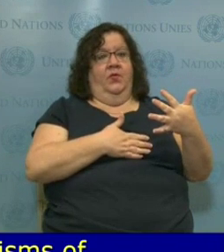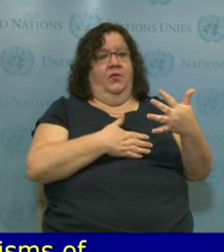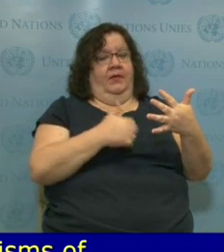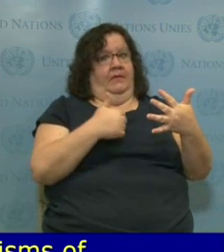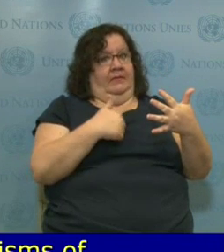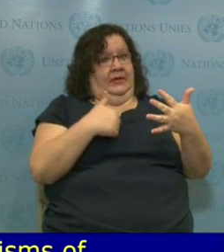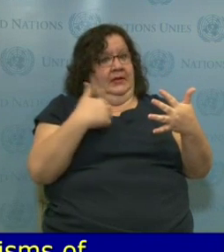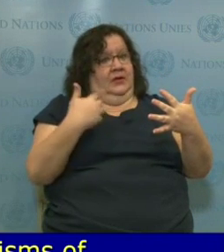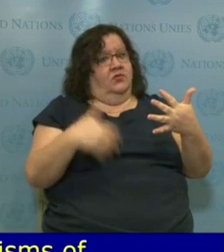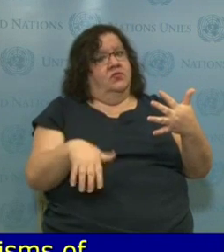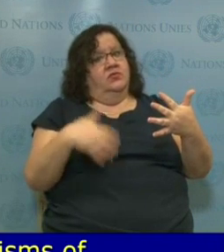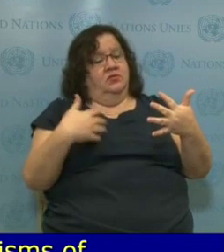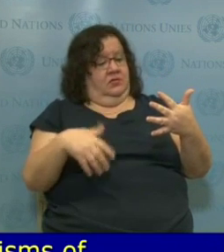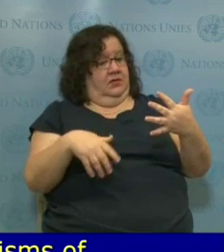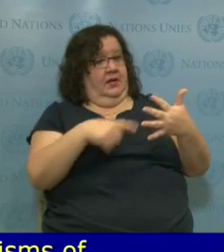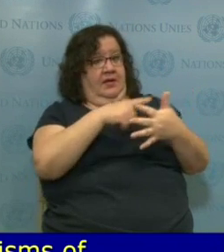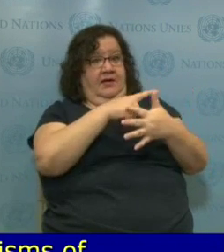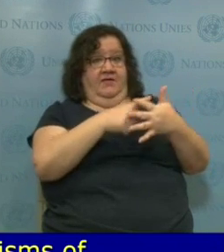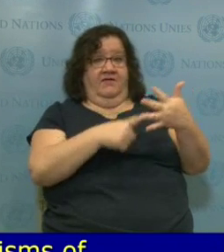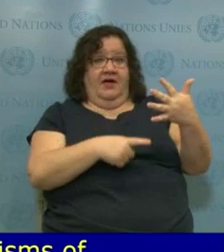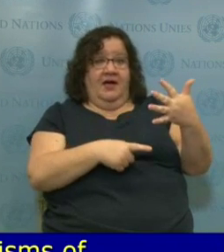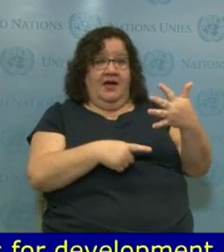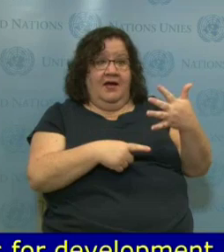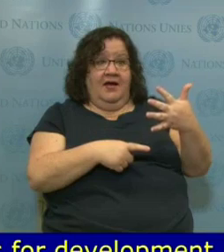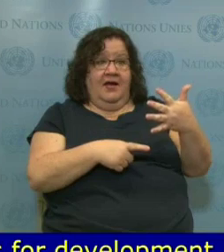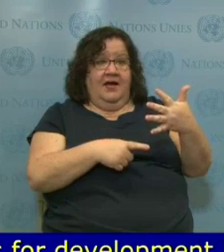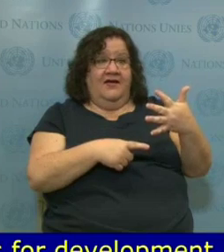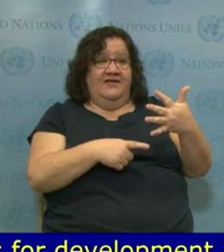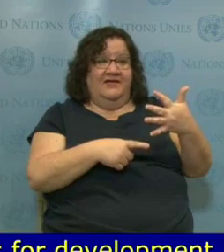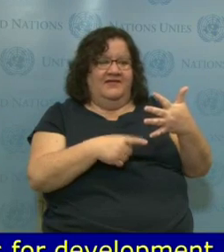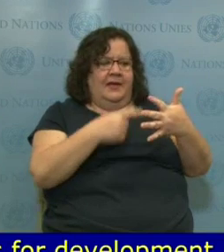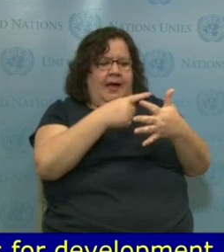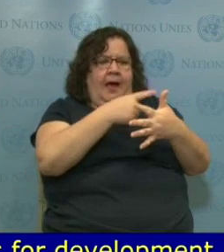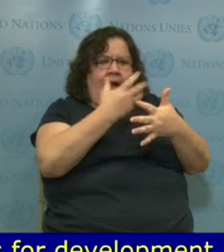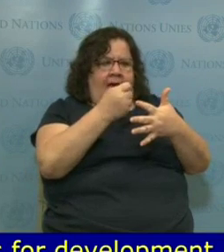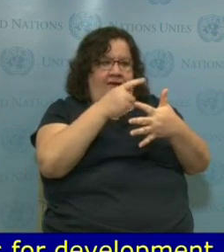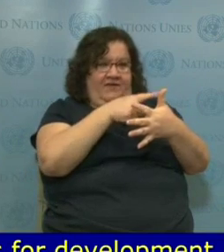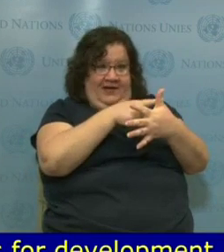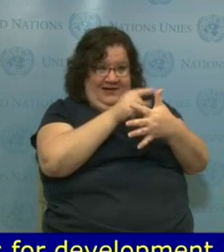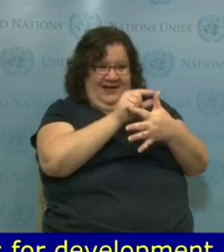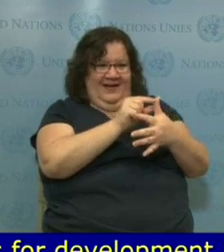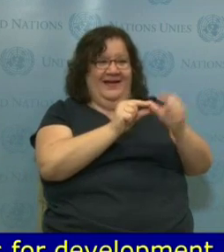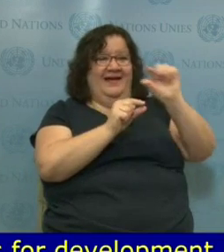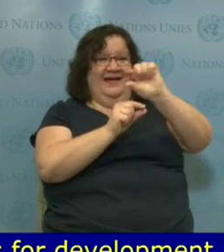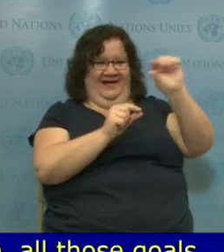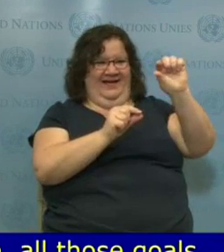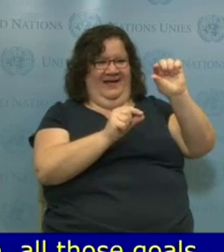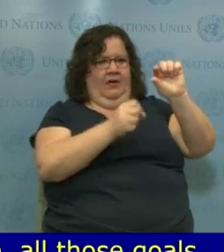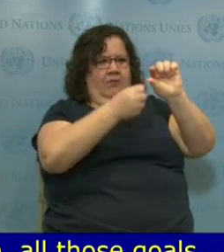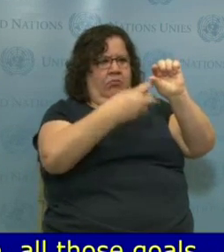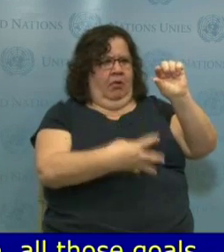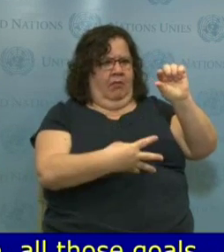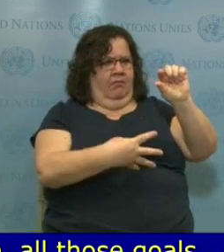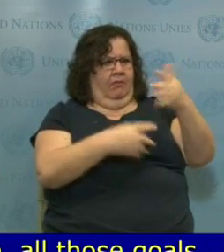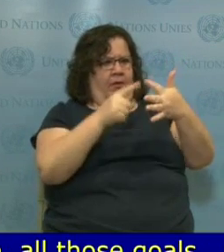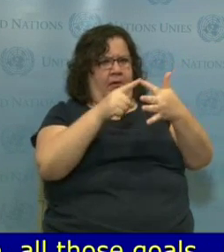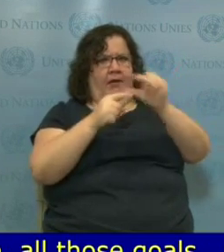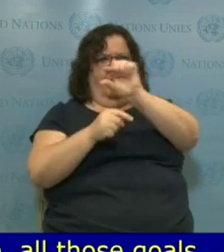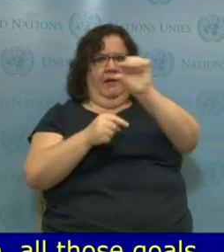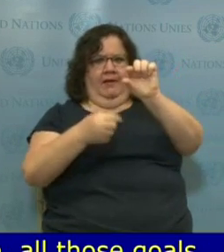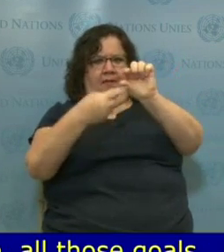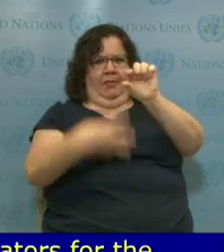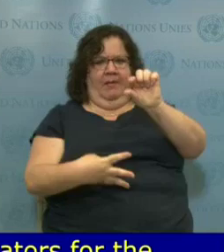targets and indicators for persons with disabilities. Not just that, but we also see that two indicators, which